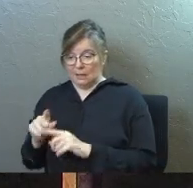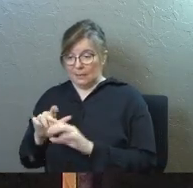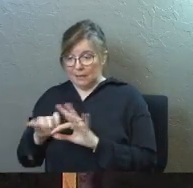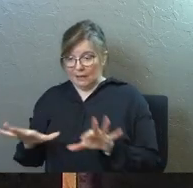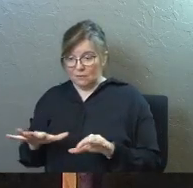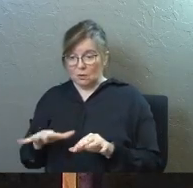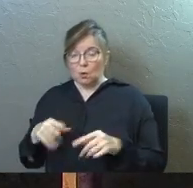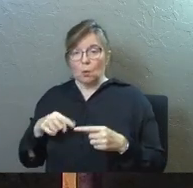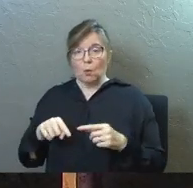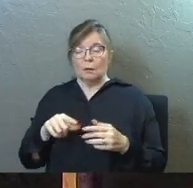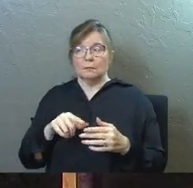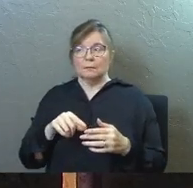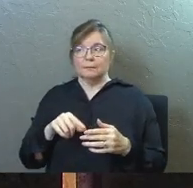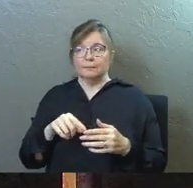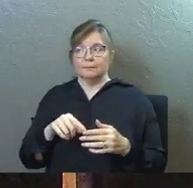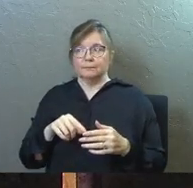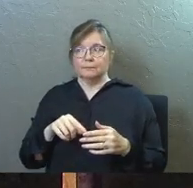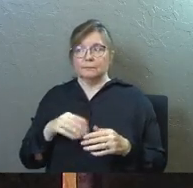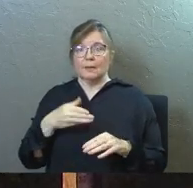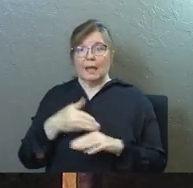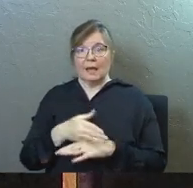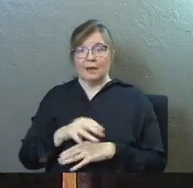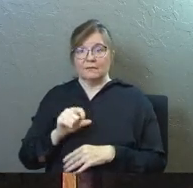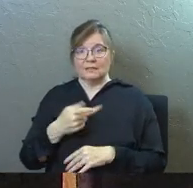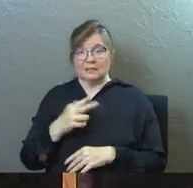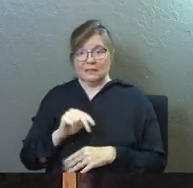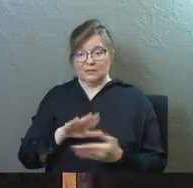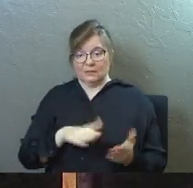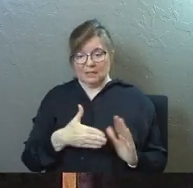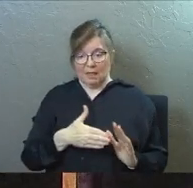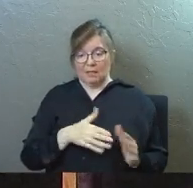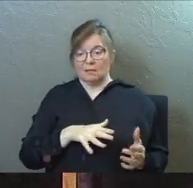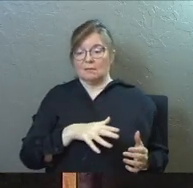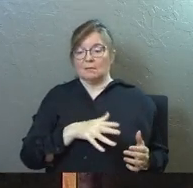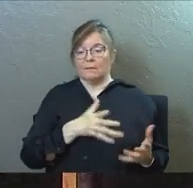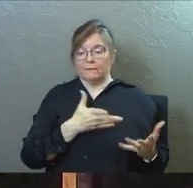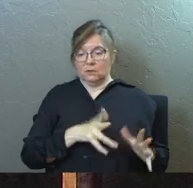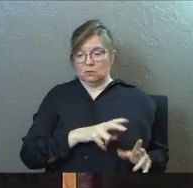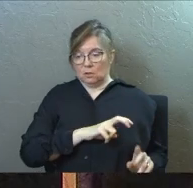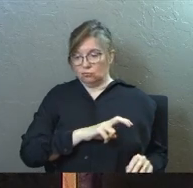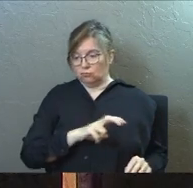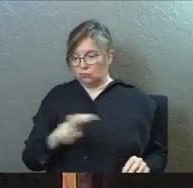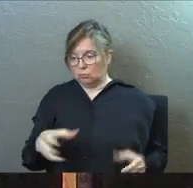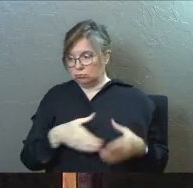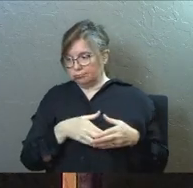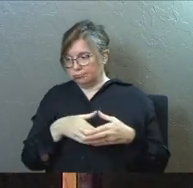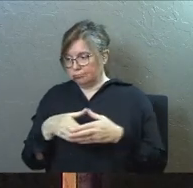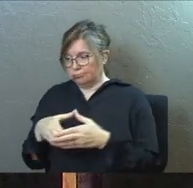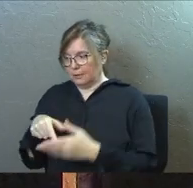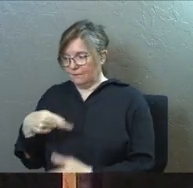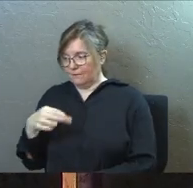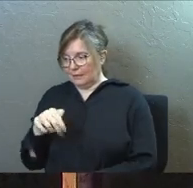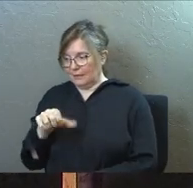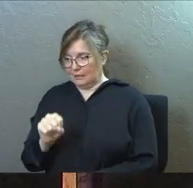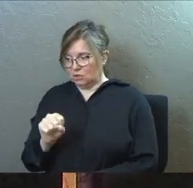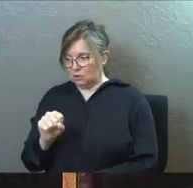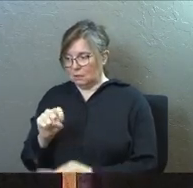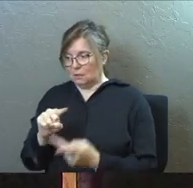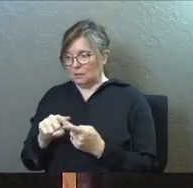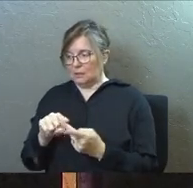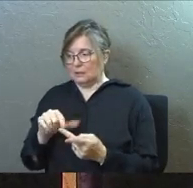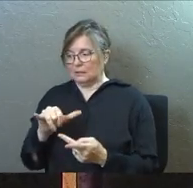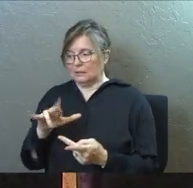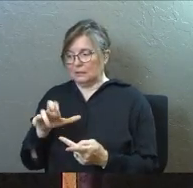during the persecution of, after Stephen's death, they traveled as far as Phoenicia, Cyprus, and Antioch of Syria,